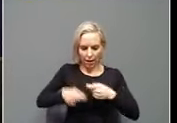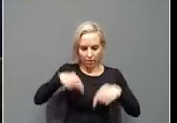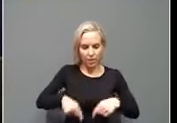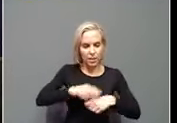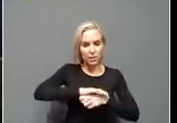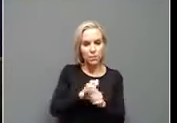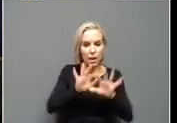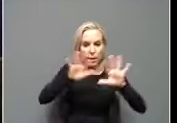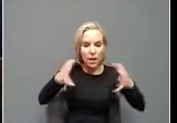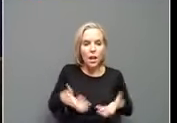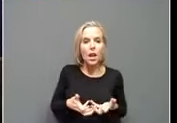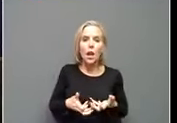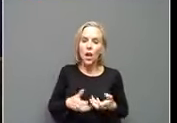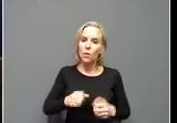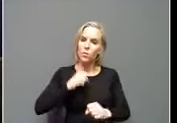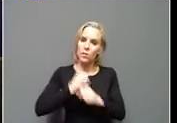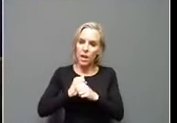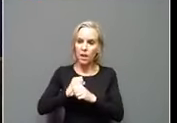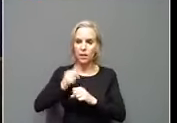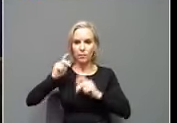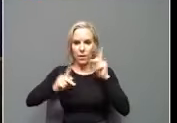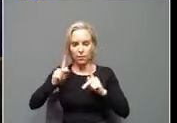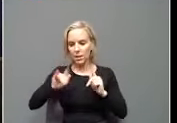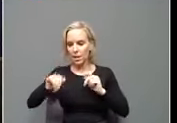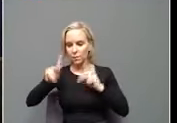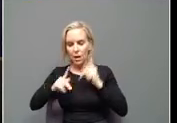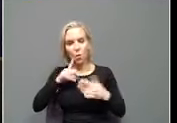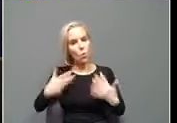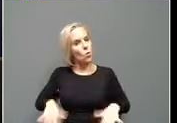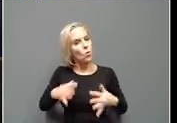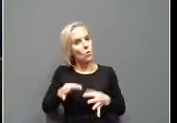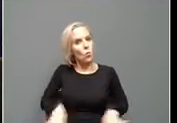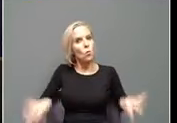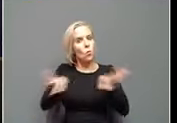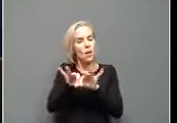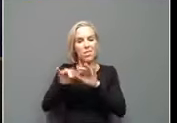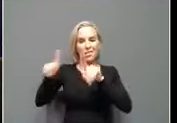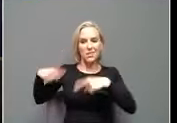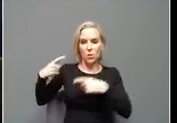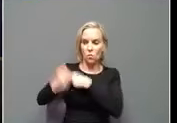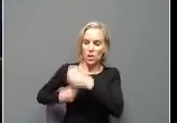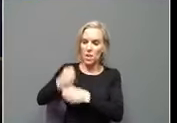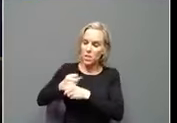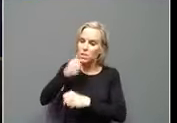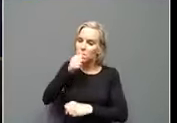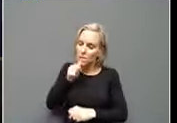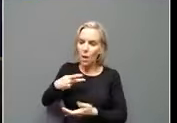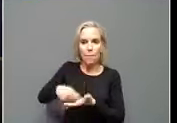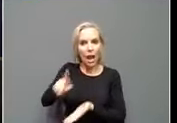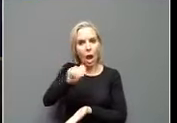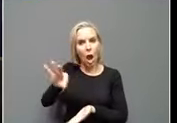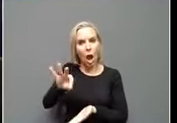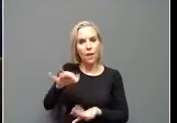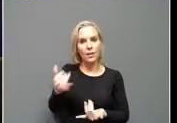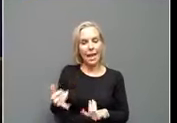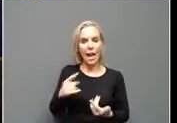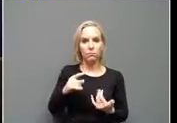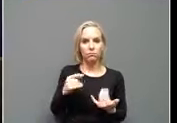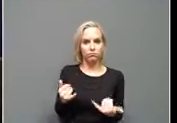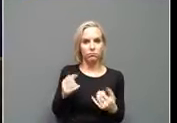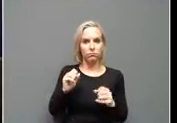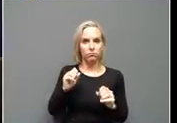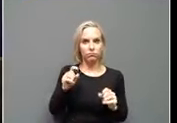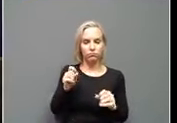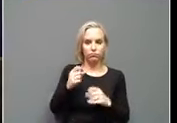the livelihoods of Kentuckians are paying off as our momentum is building and outstripping other parts of our nation.